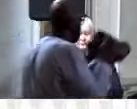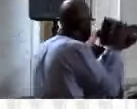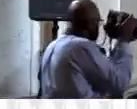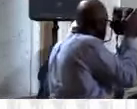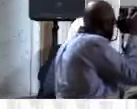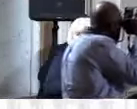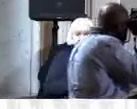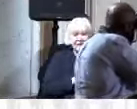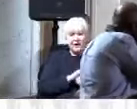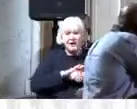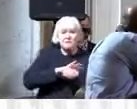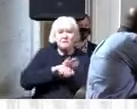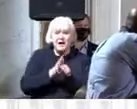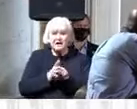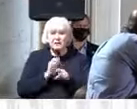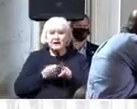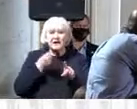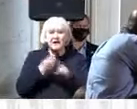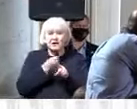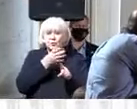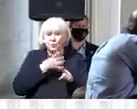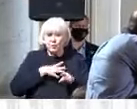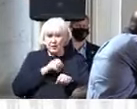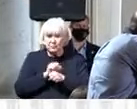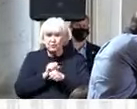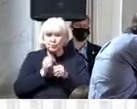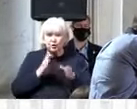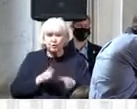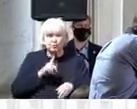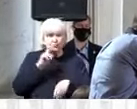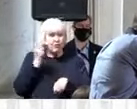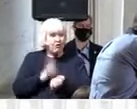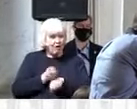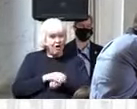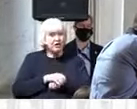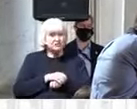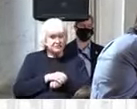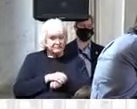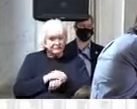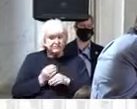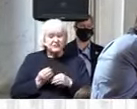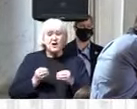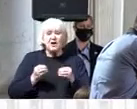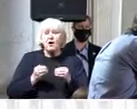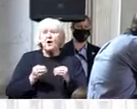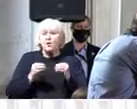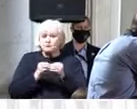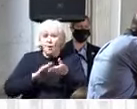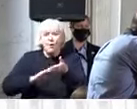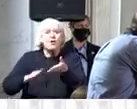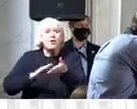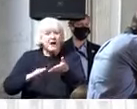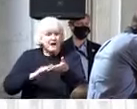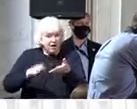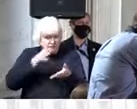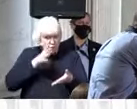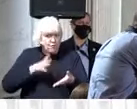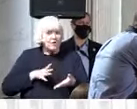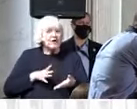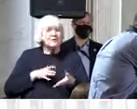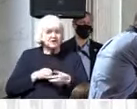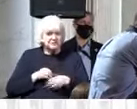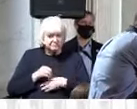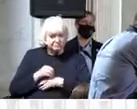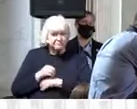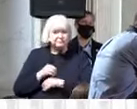extremely hard and disproportionately more layoffs in industries in which women are